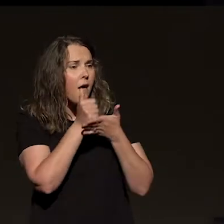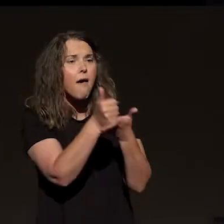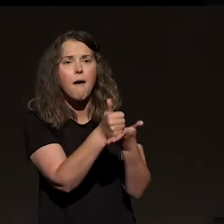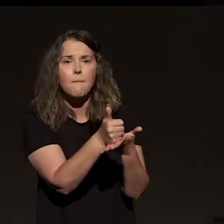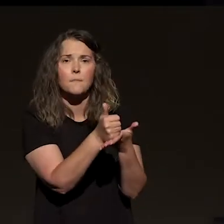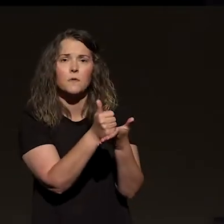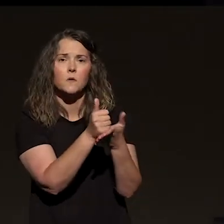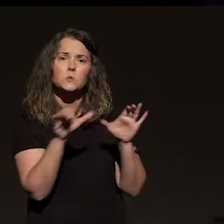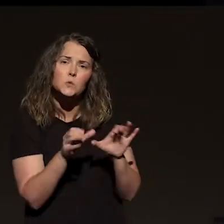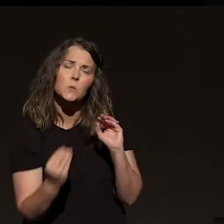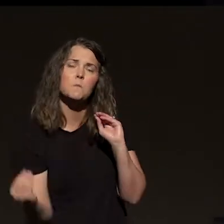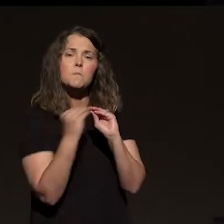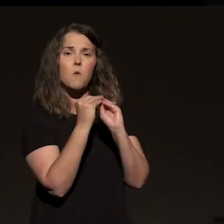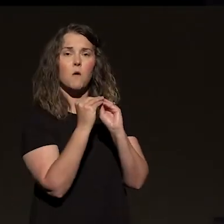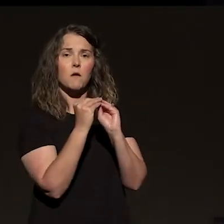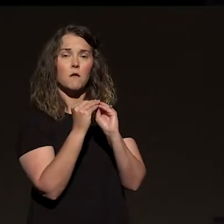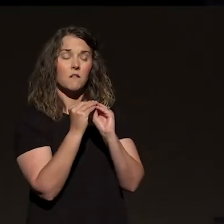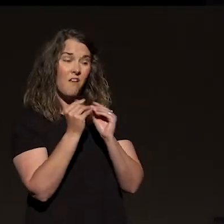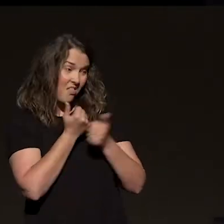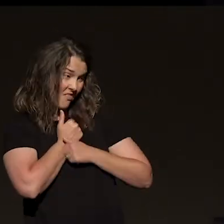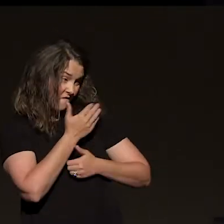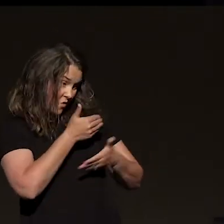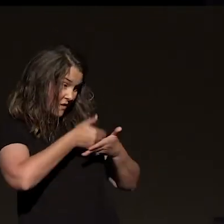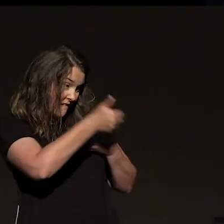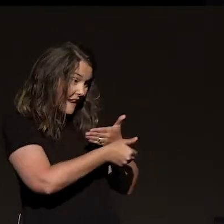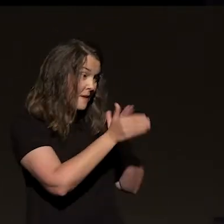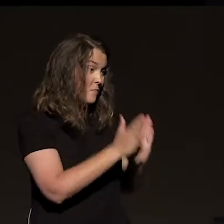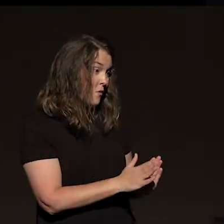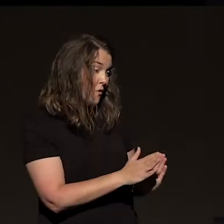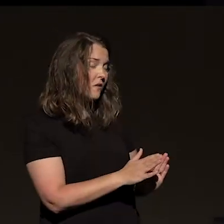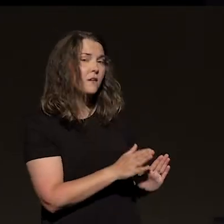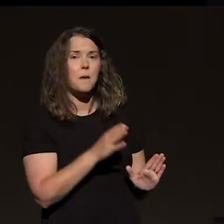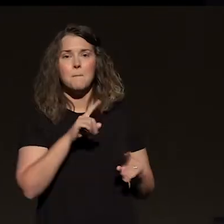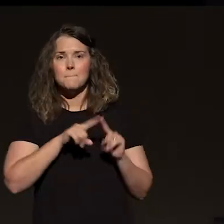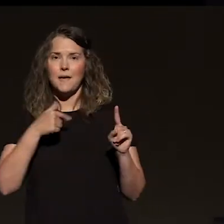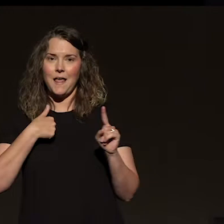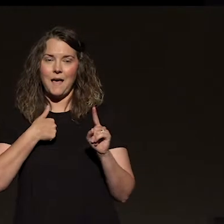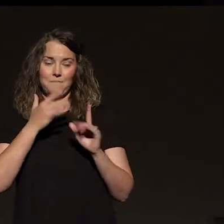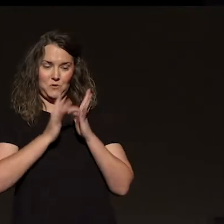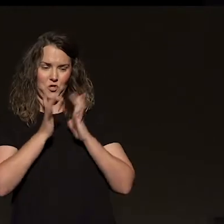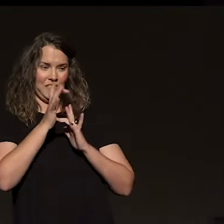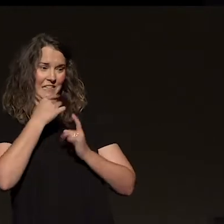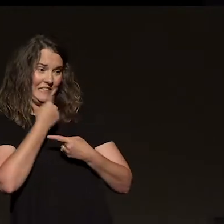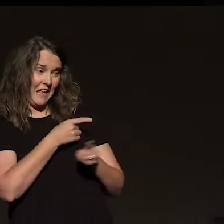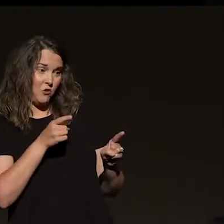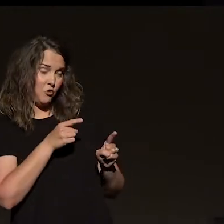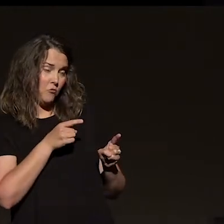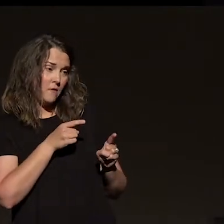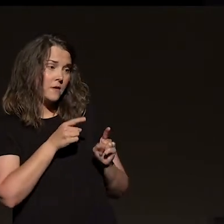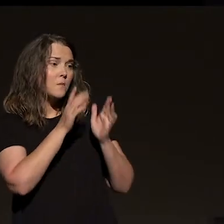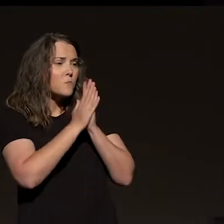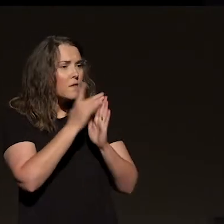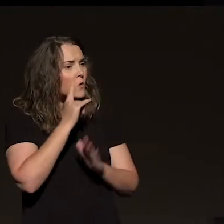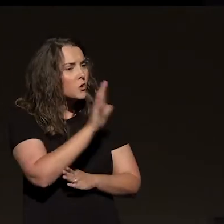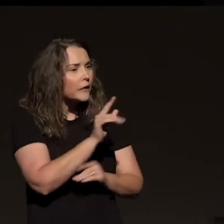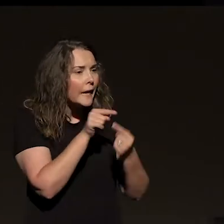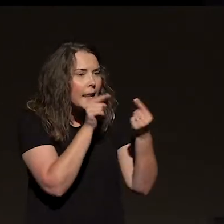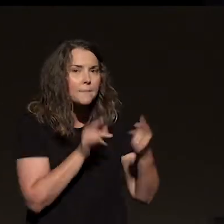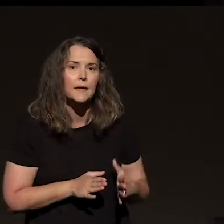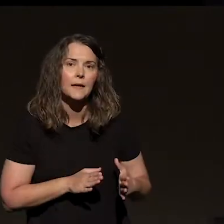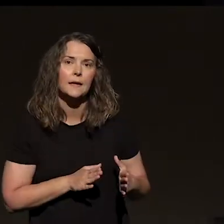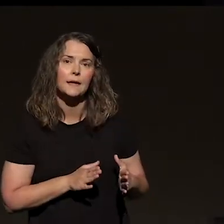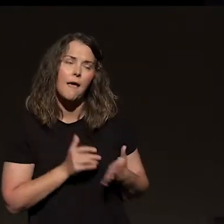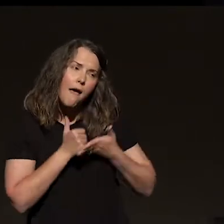You've heard, love your neighbor. And yet Jesus says, but I'm saying to you, love your enemy. Bless them. Pray for them. Help them. All right?